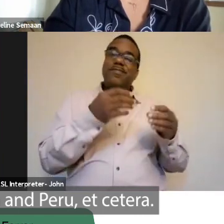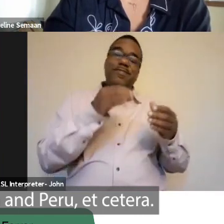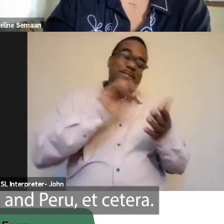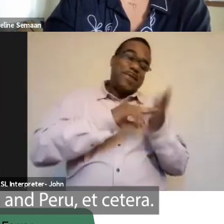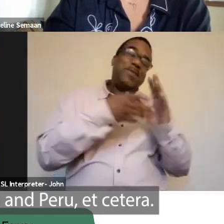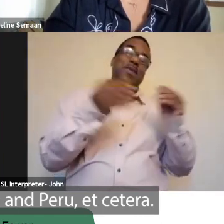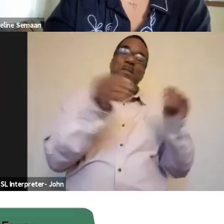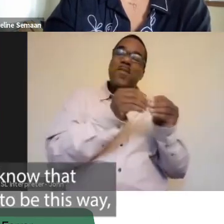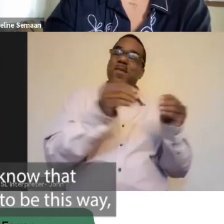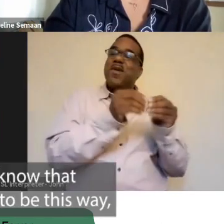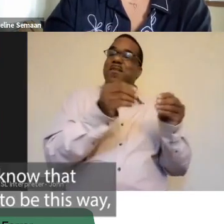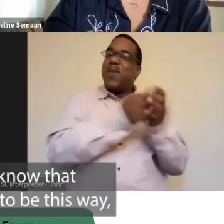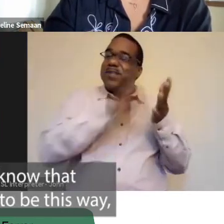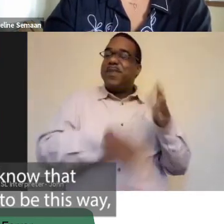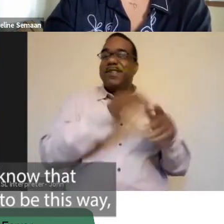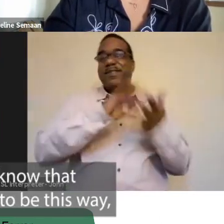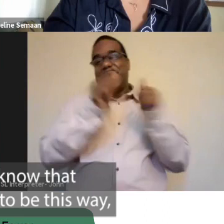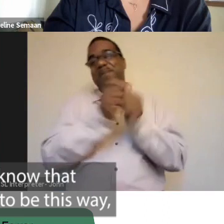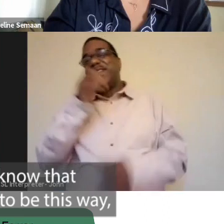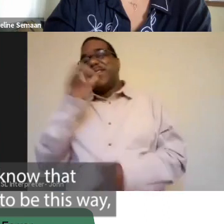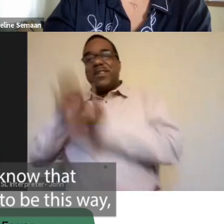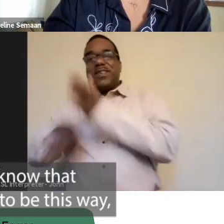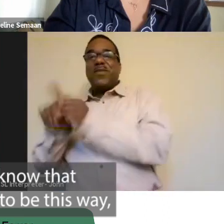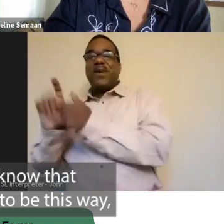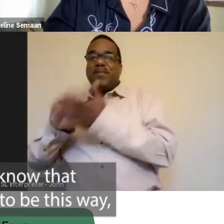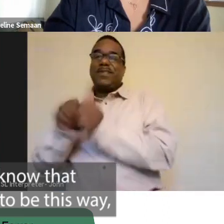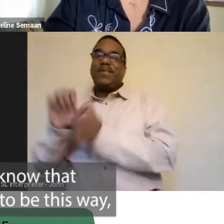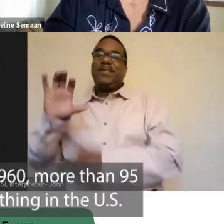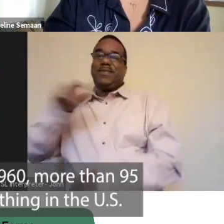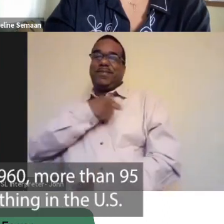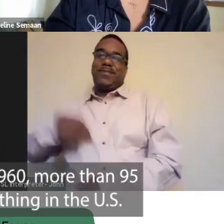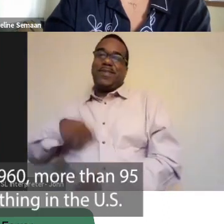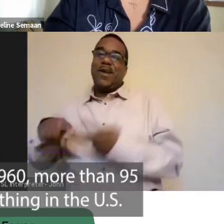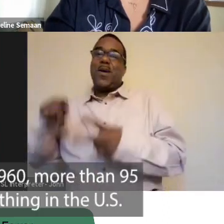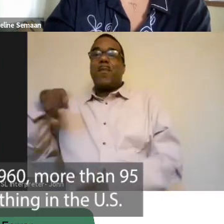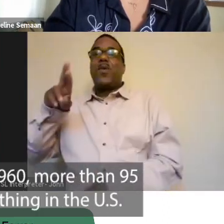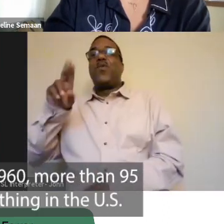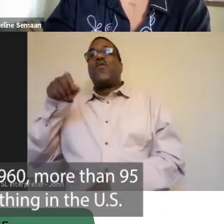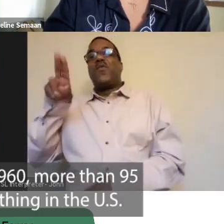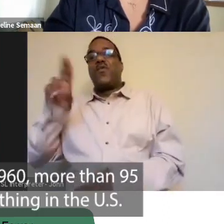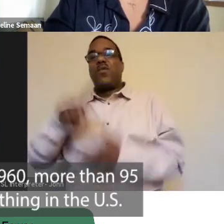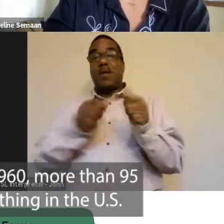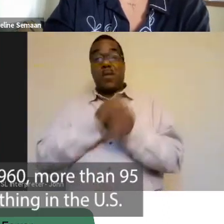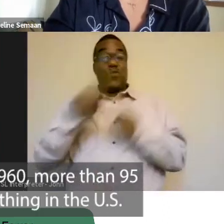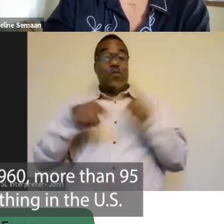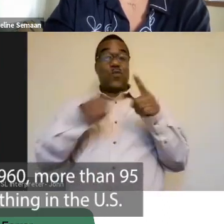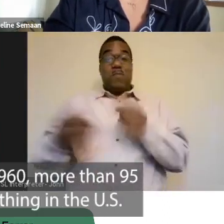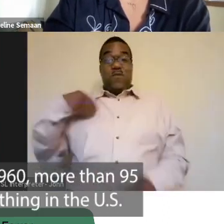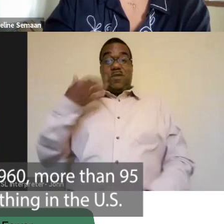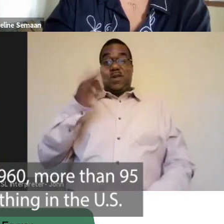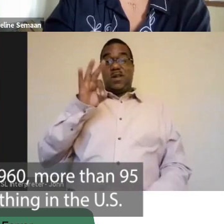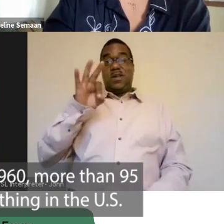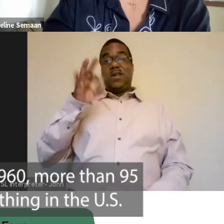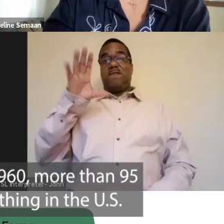Peru, etc. And so, we know that it doesn't have to be this way because in about 1960, more than